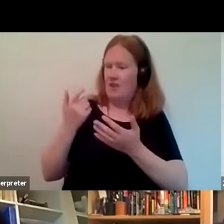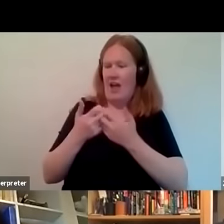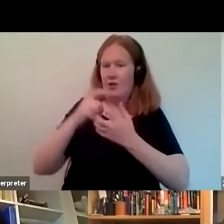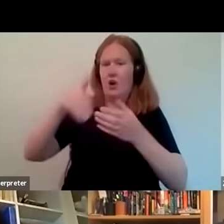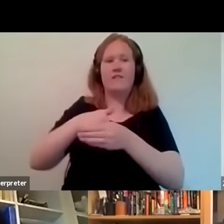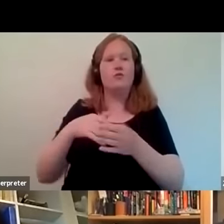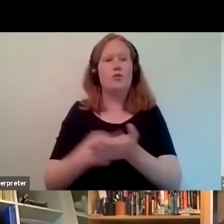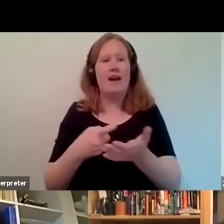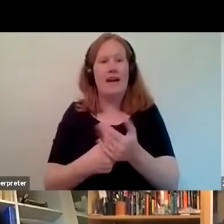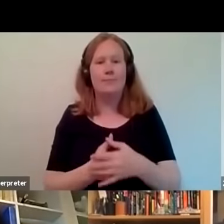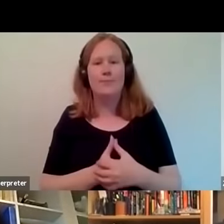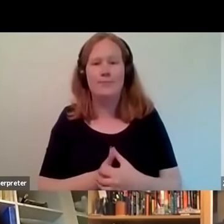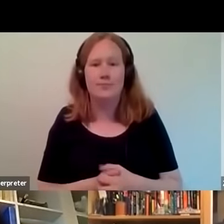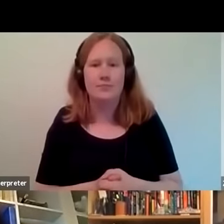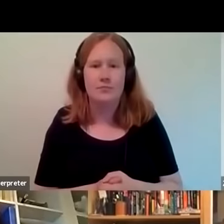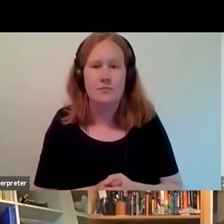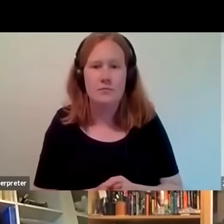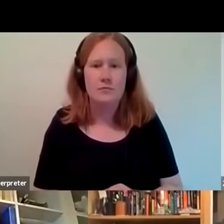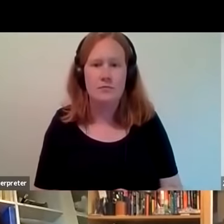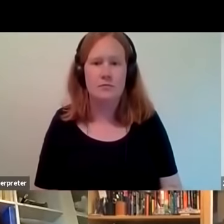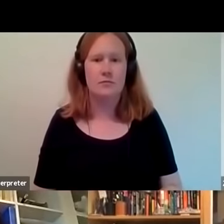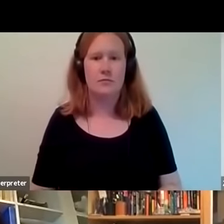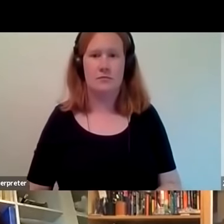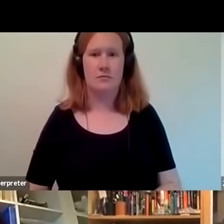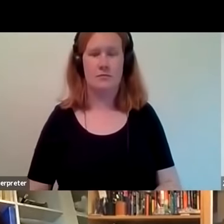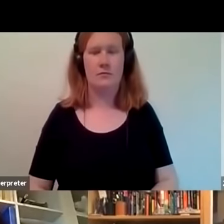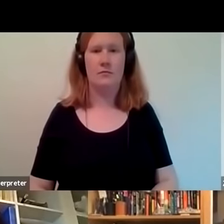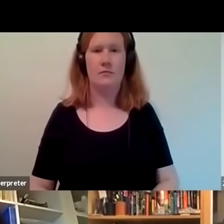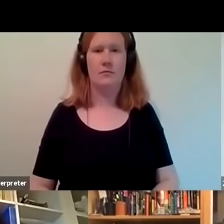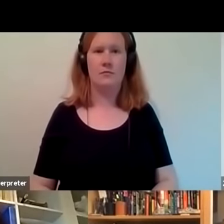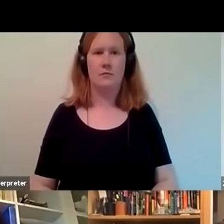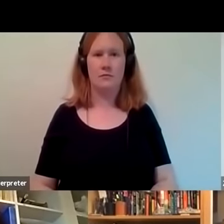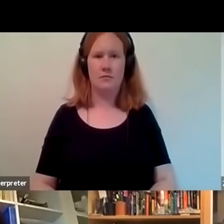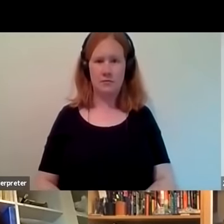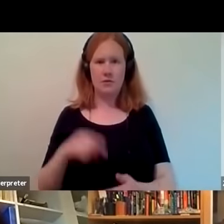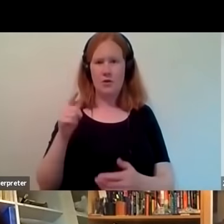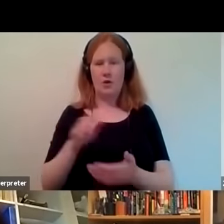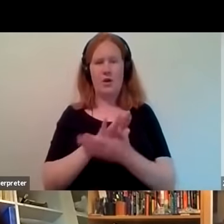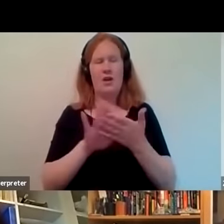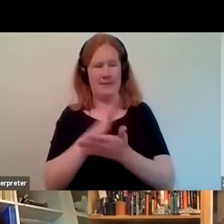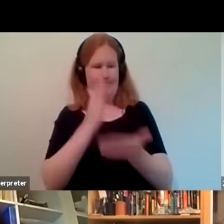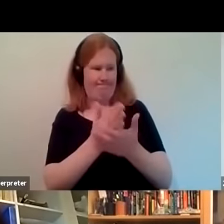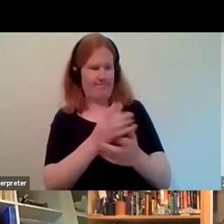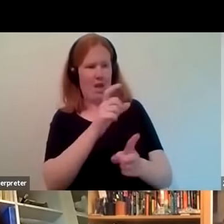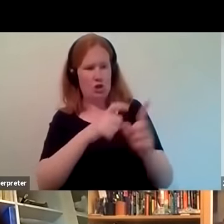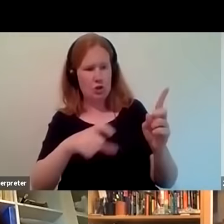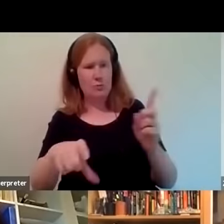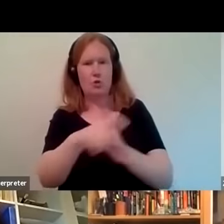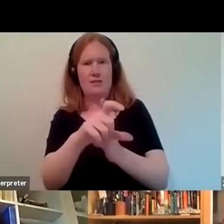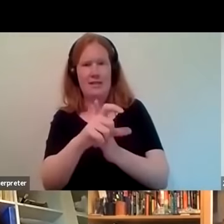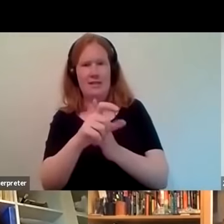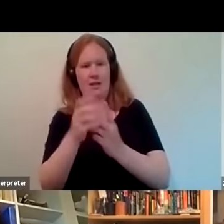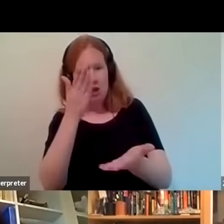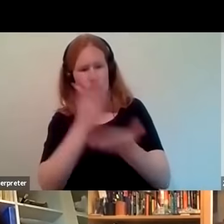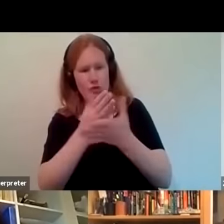nice um so it sounds like that community trust and and establishing the roots all throughout the borough were really